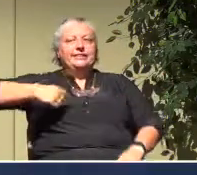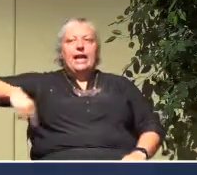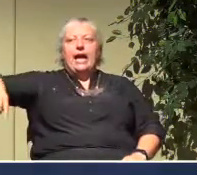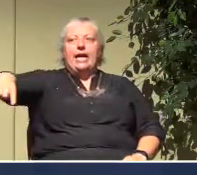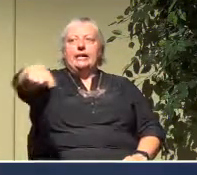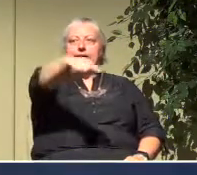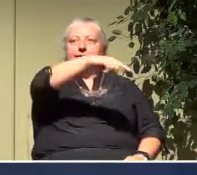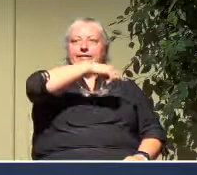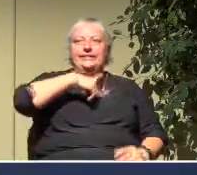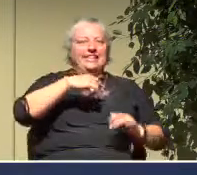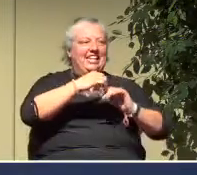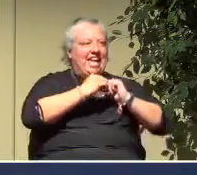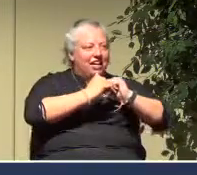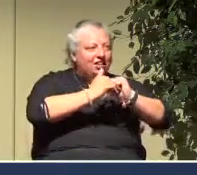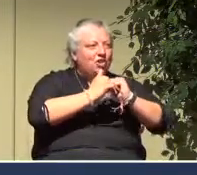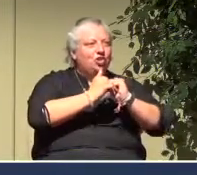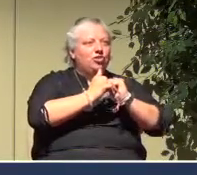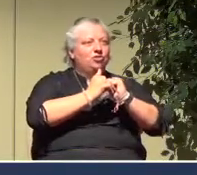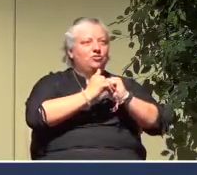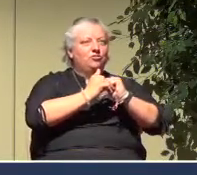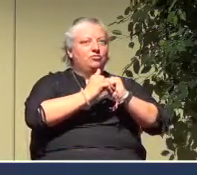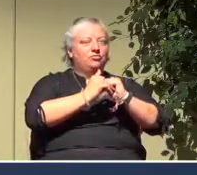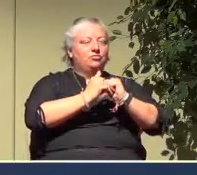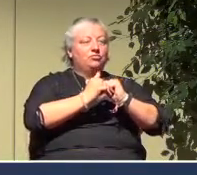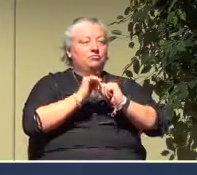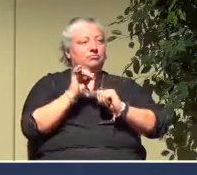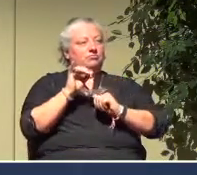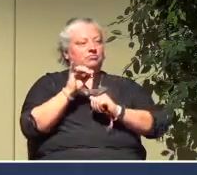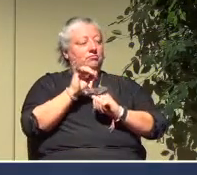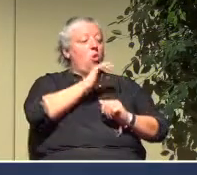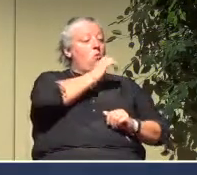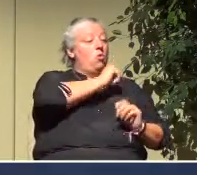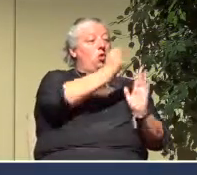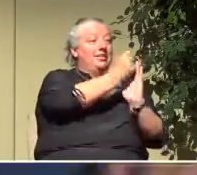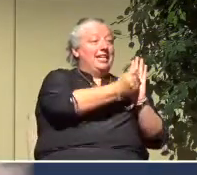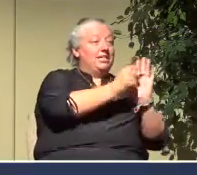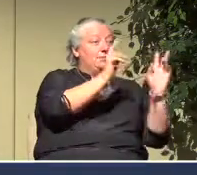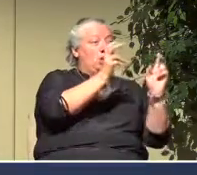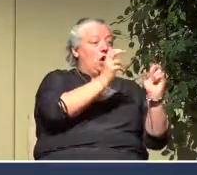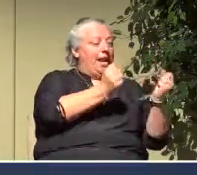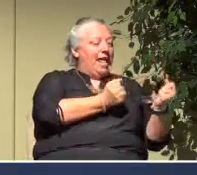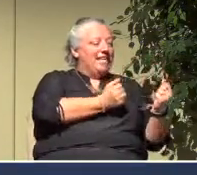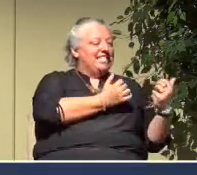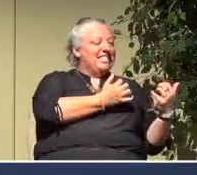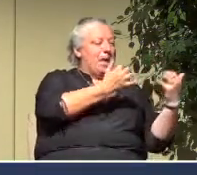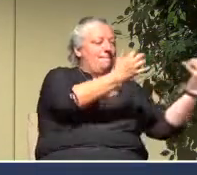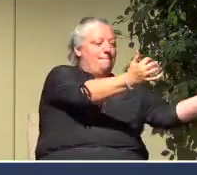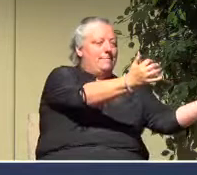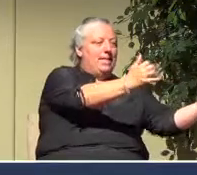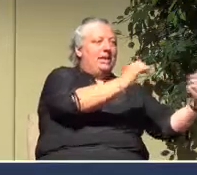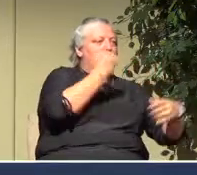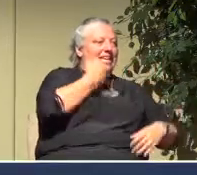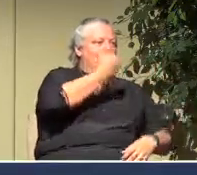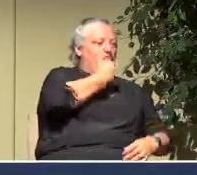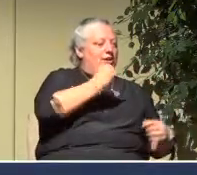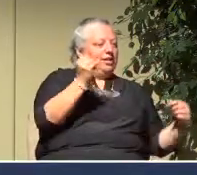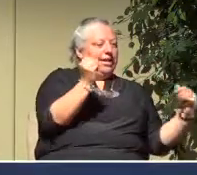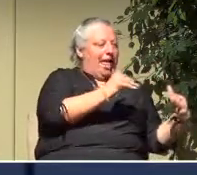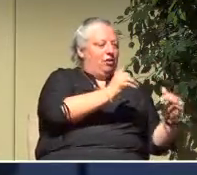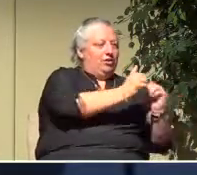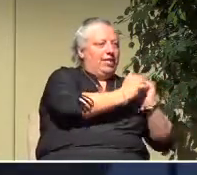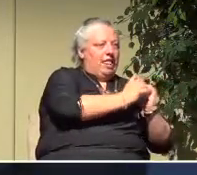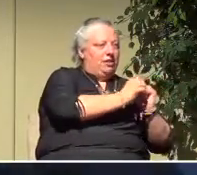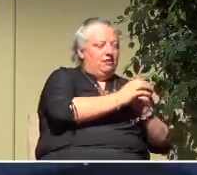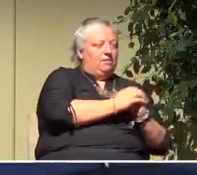gathered together here. It is in the Old Testament what was called the assembly of Israel, gathering together. It's why